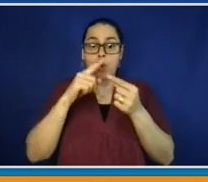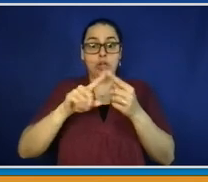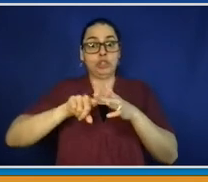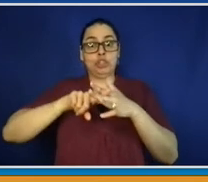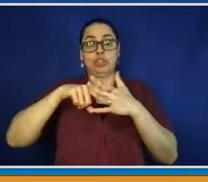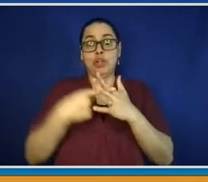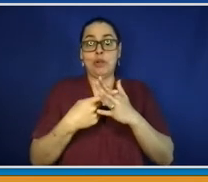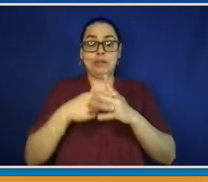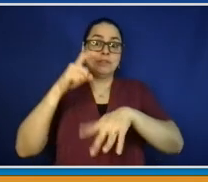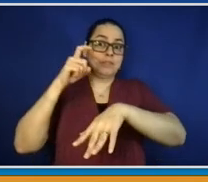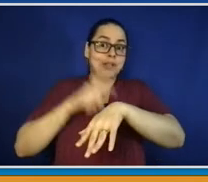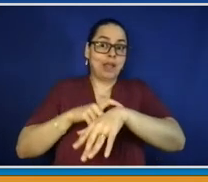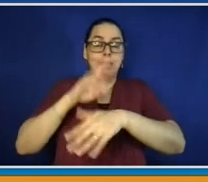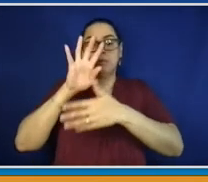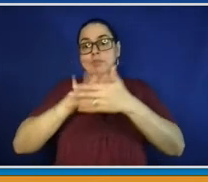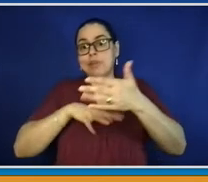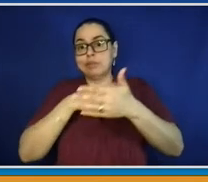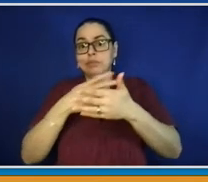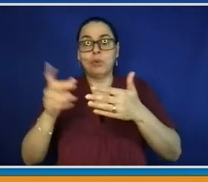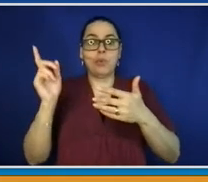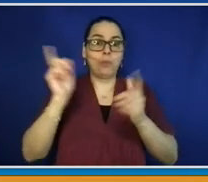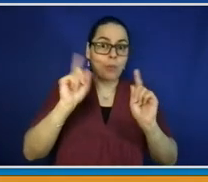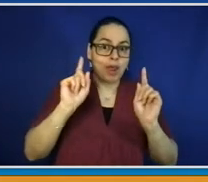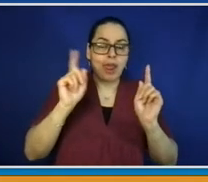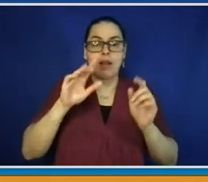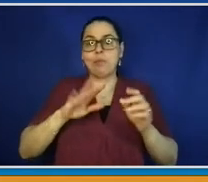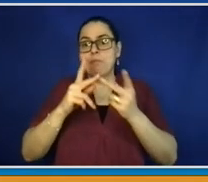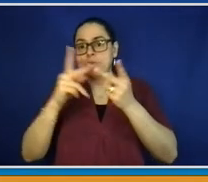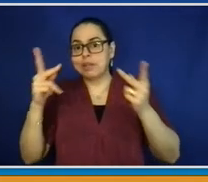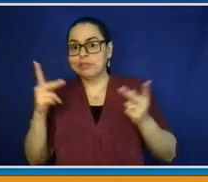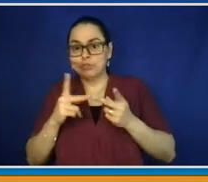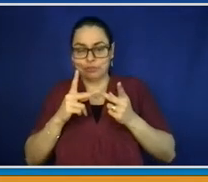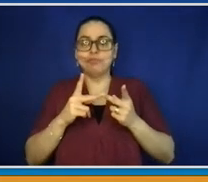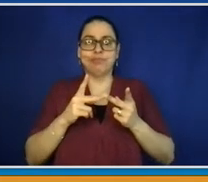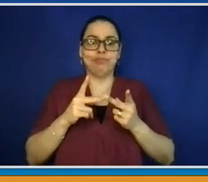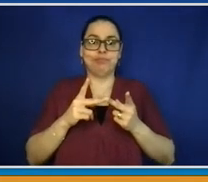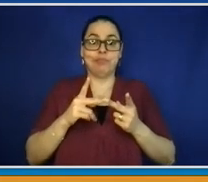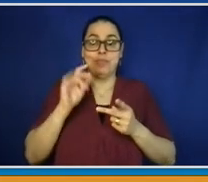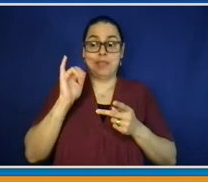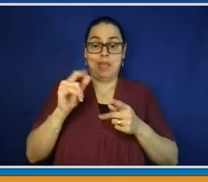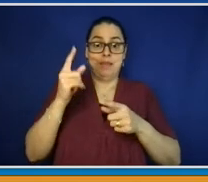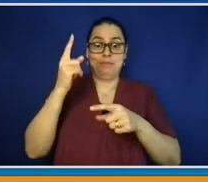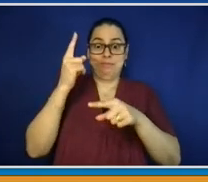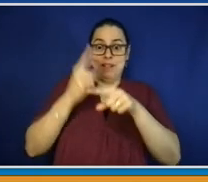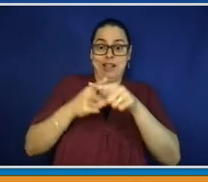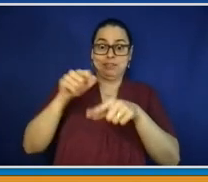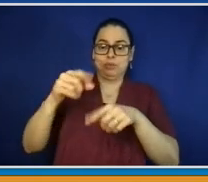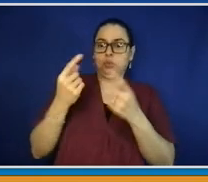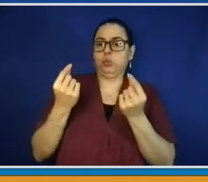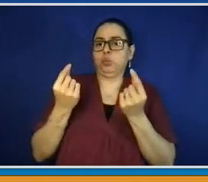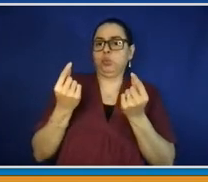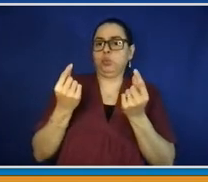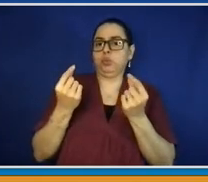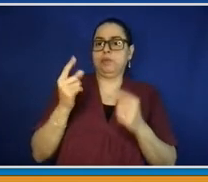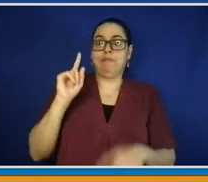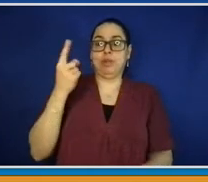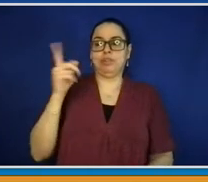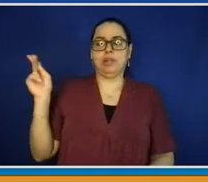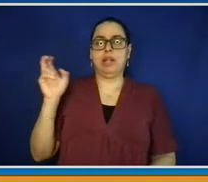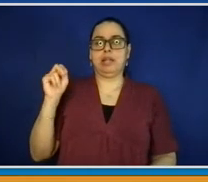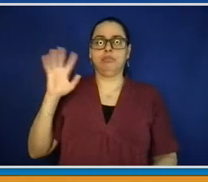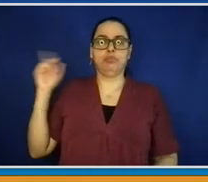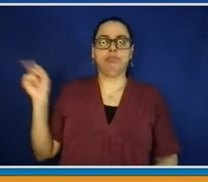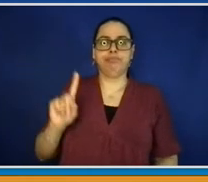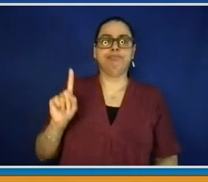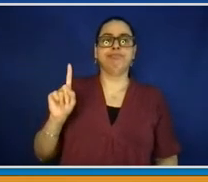early voting is possible, and then what happens after early voting. So Ken, you can take the first leadership, and then I'll follow from there. Awesome. And for